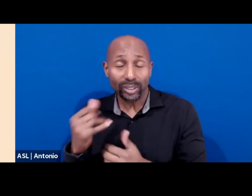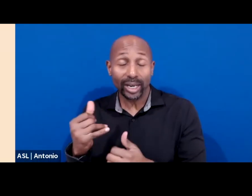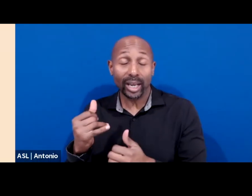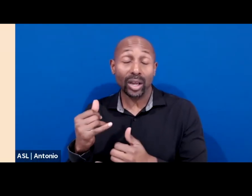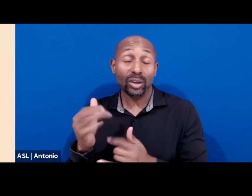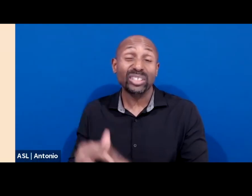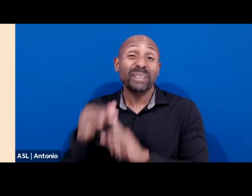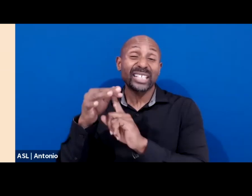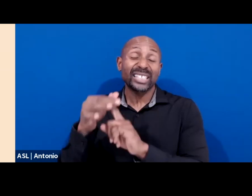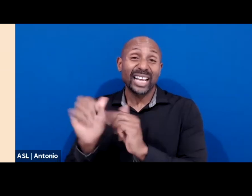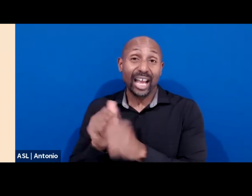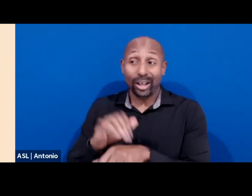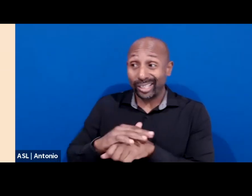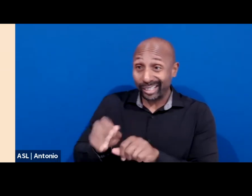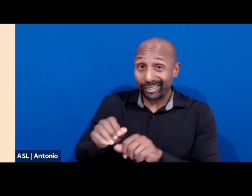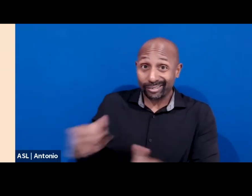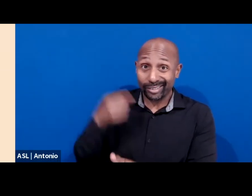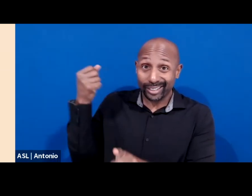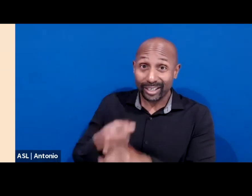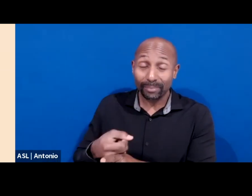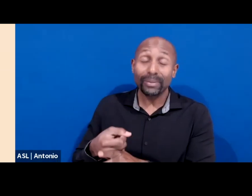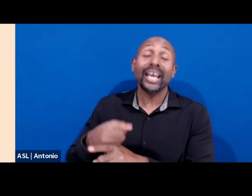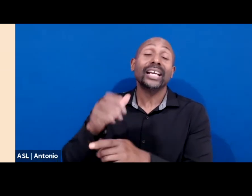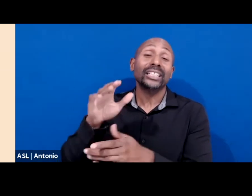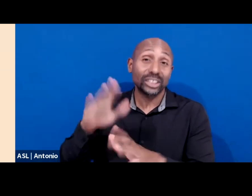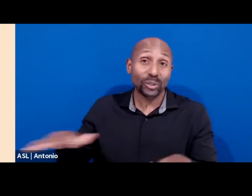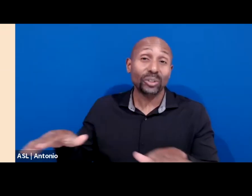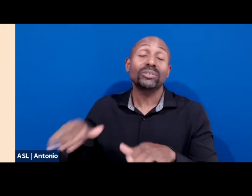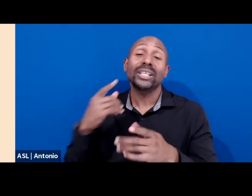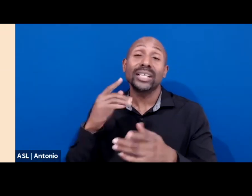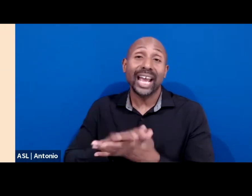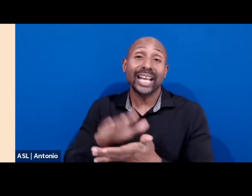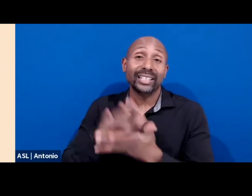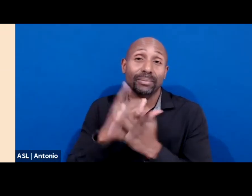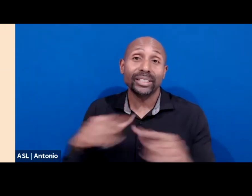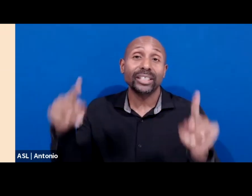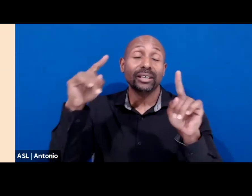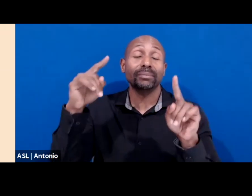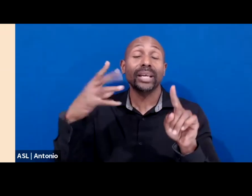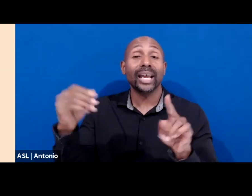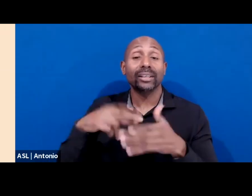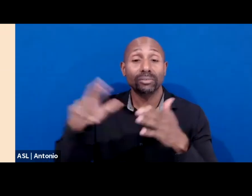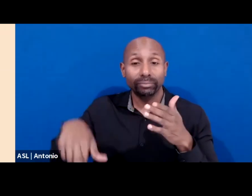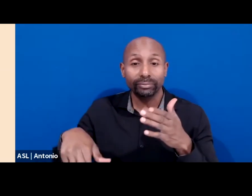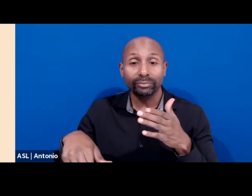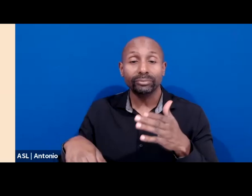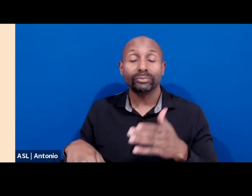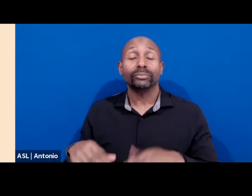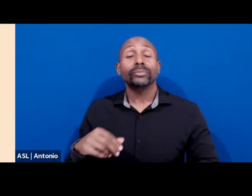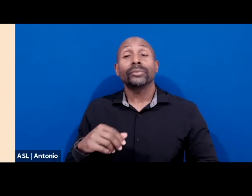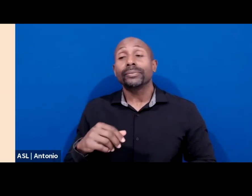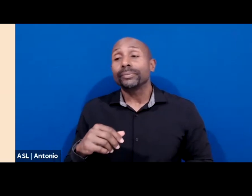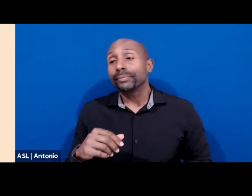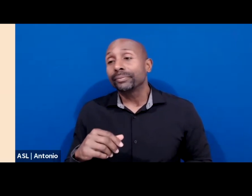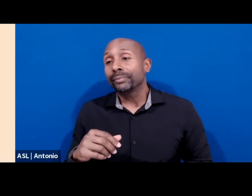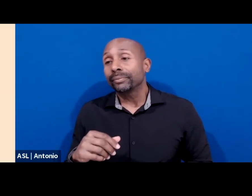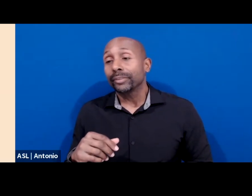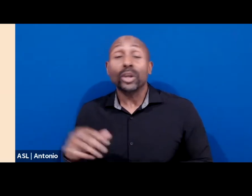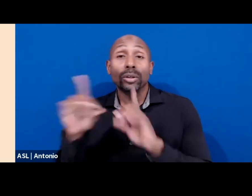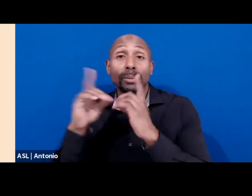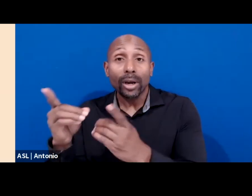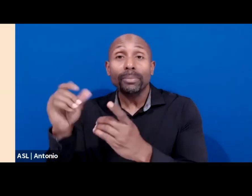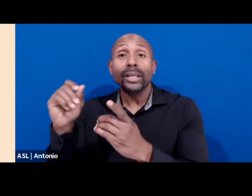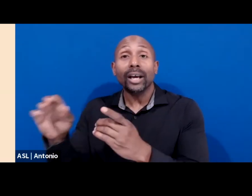effect on children's academic achievement and outcomes. So to share more about how the Department of Education is helping